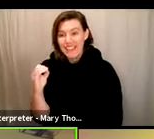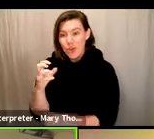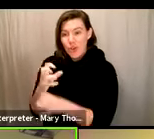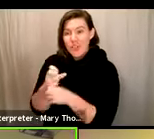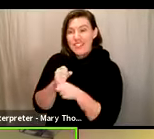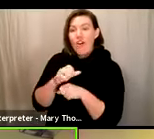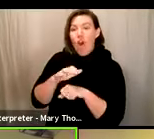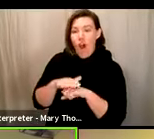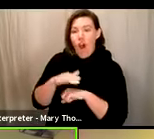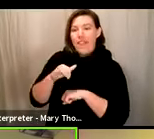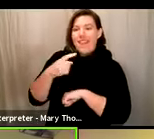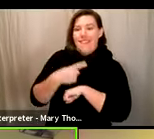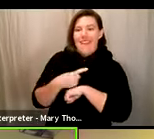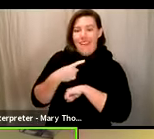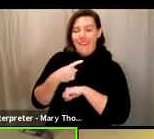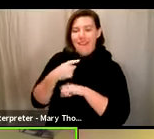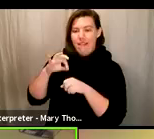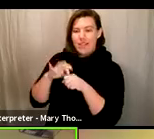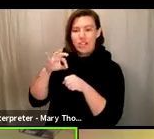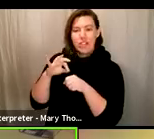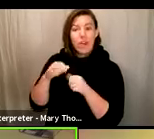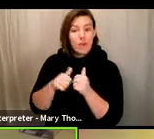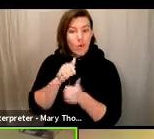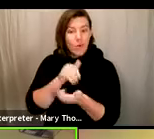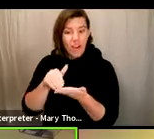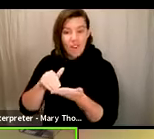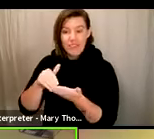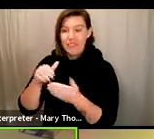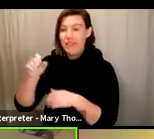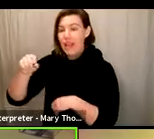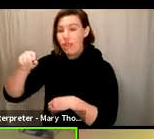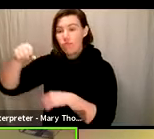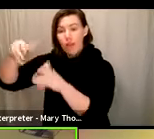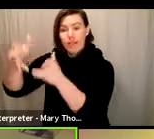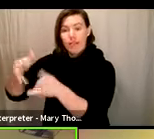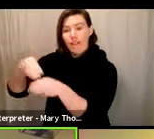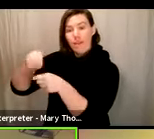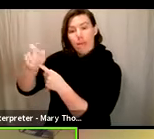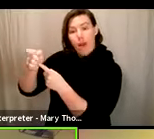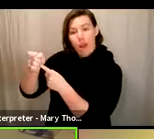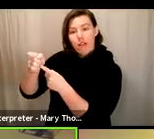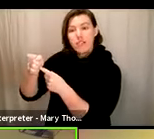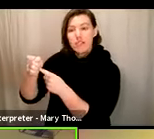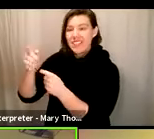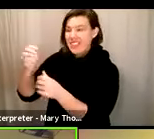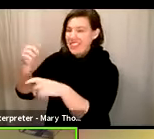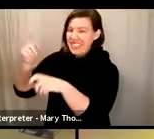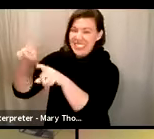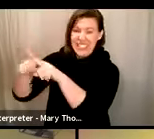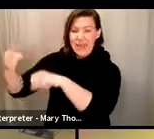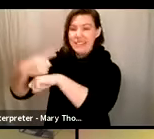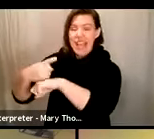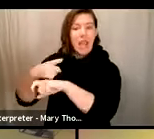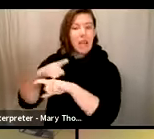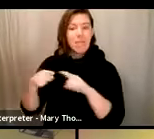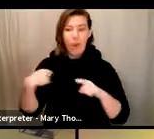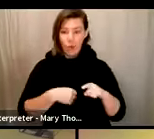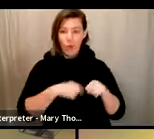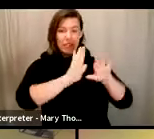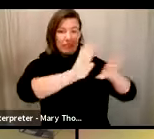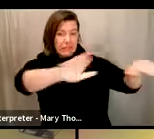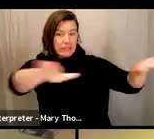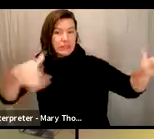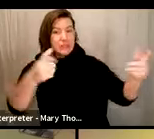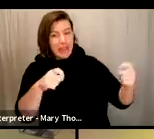over half of the ballots we get at drop boxes come in on election day. So we put the call out to voters vote early and they really responded.